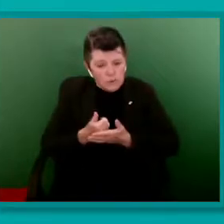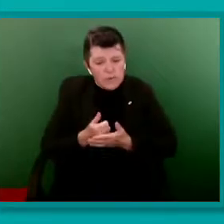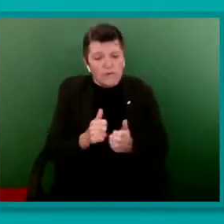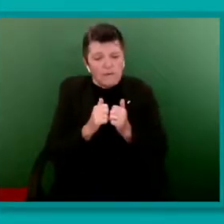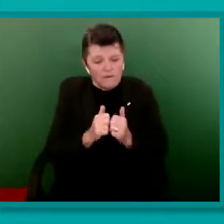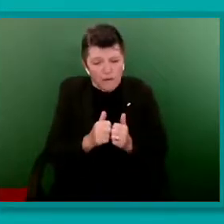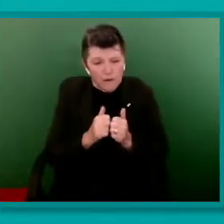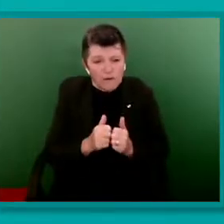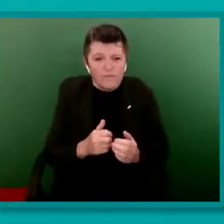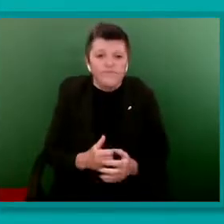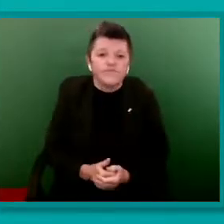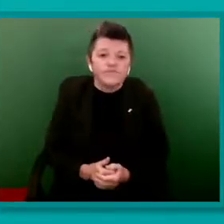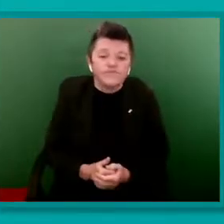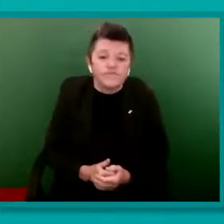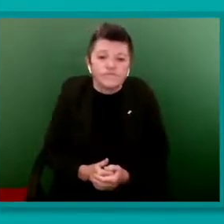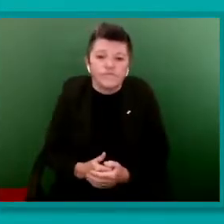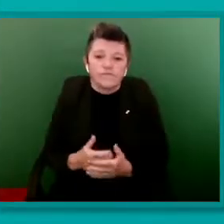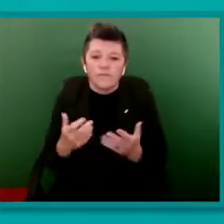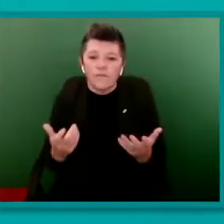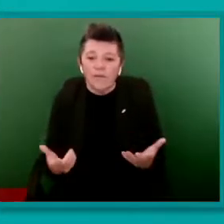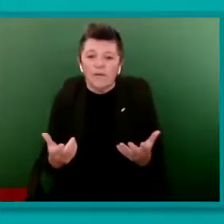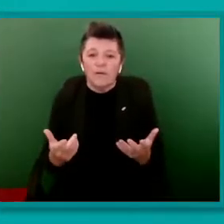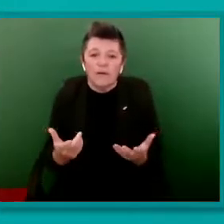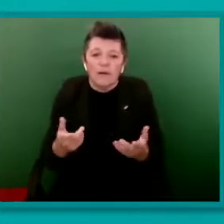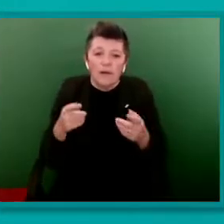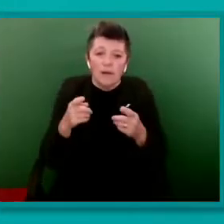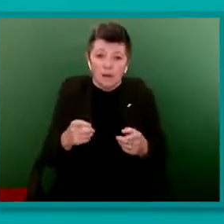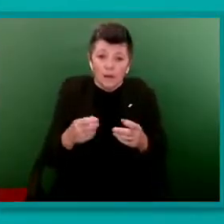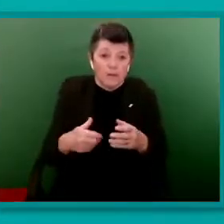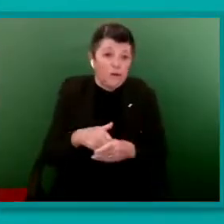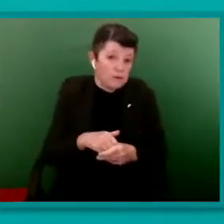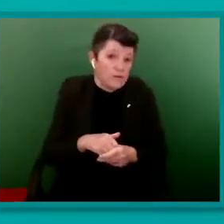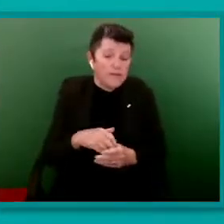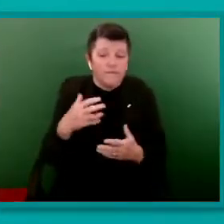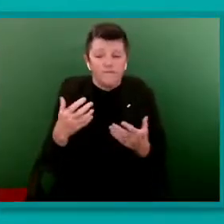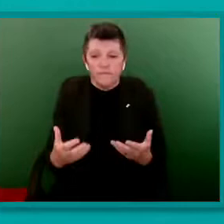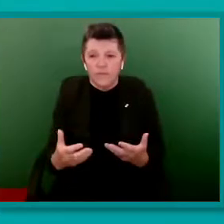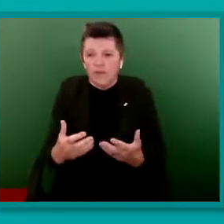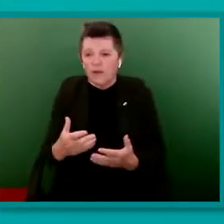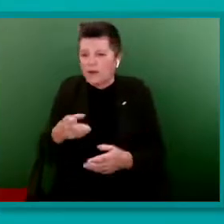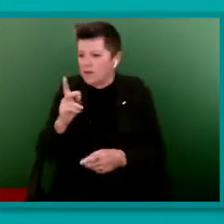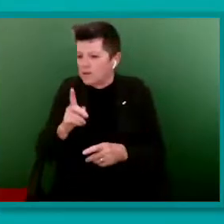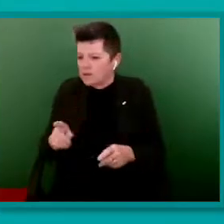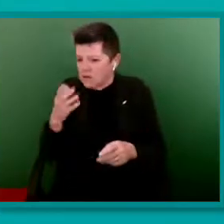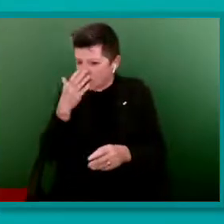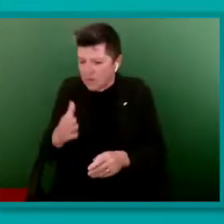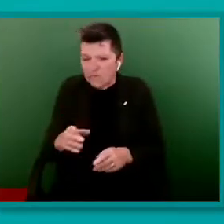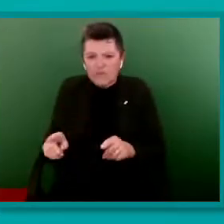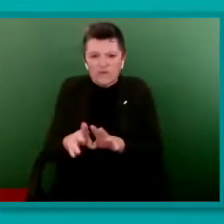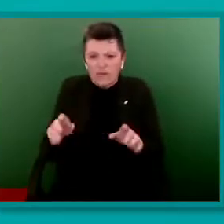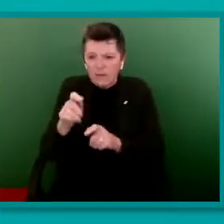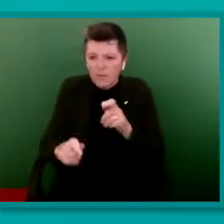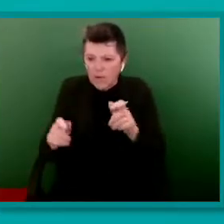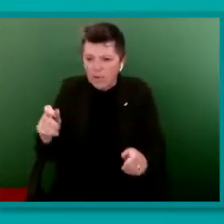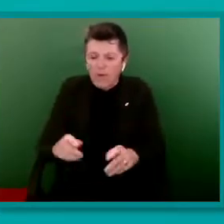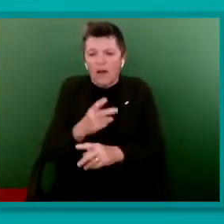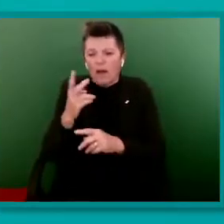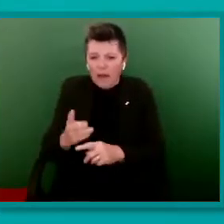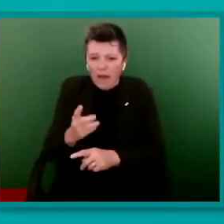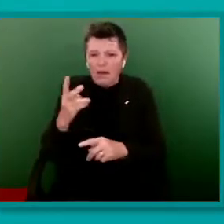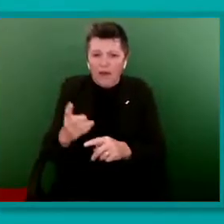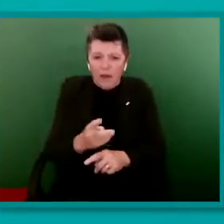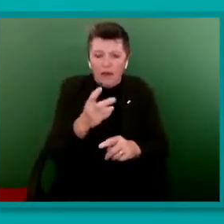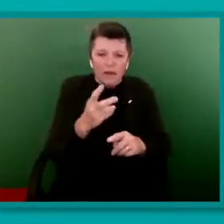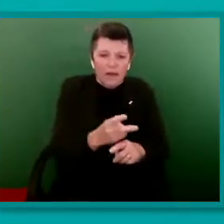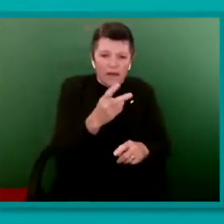from the same people over and over and over again, often ironically, by the same people in the very same newspapers shouting